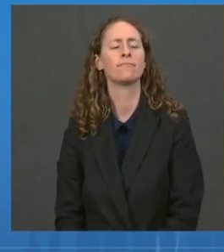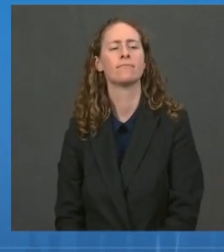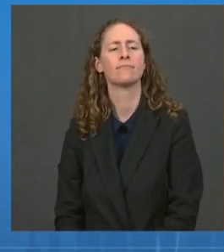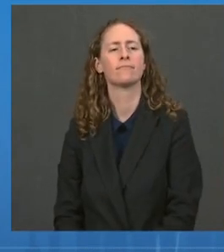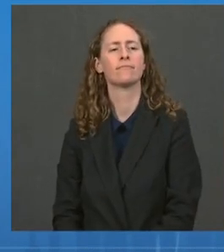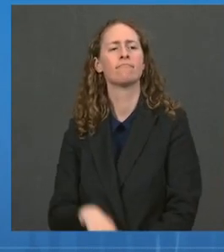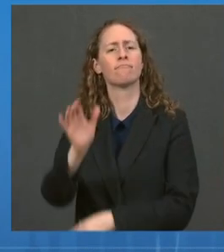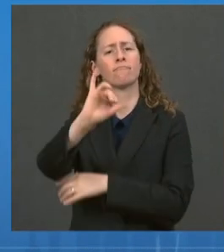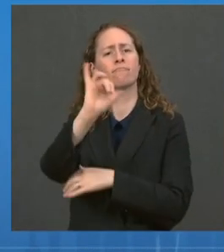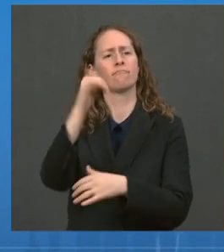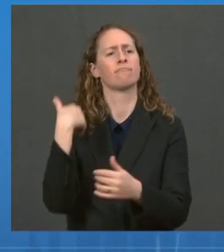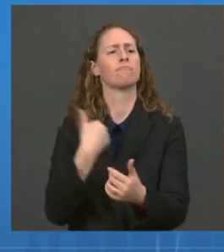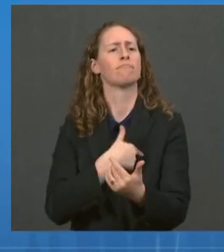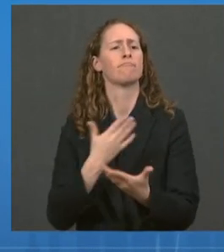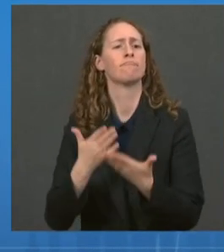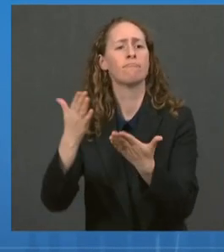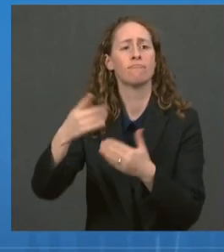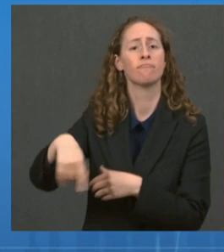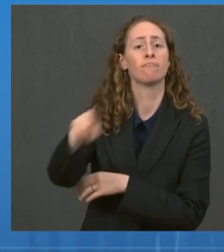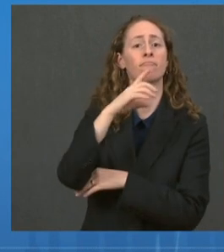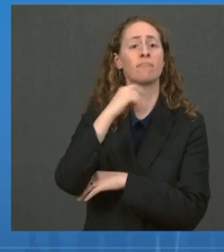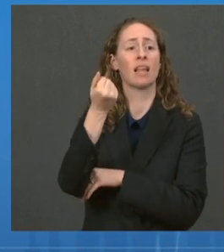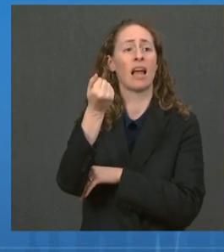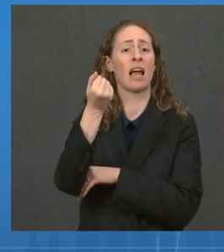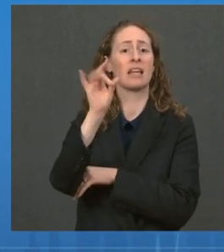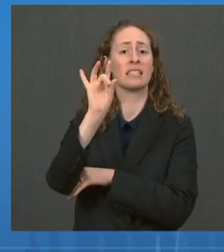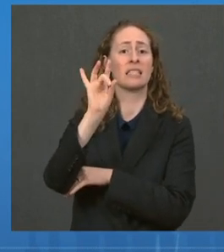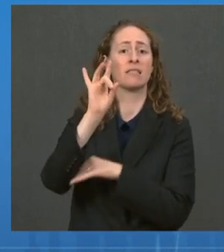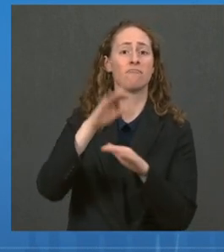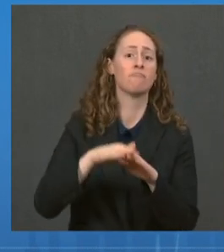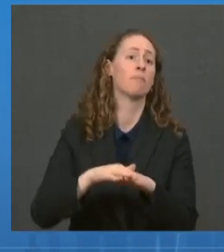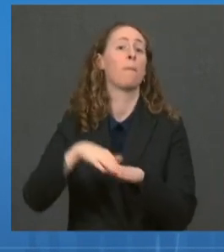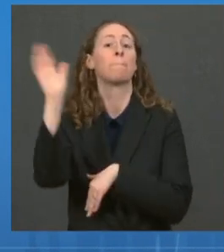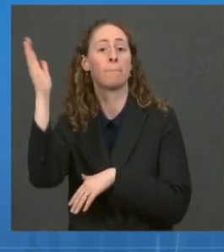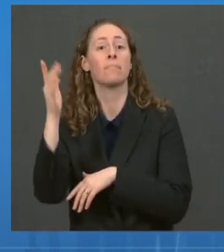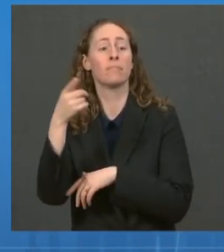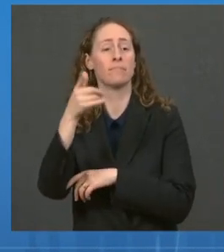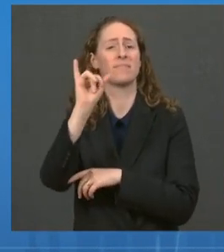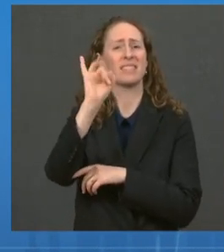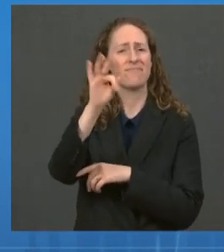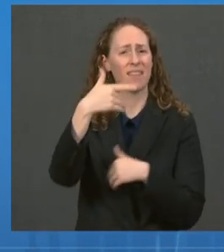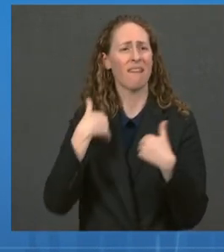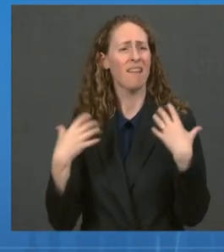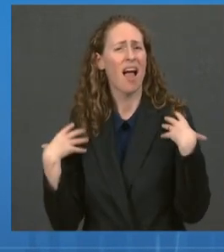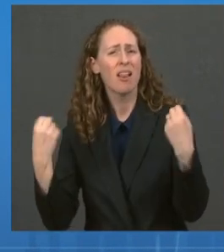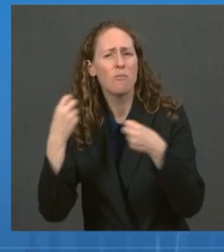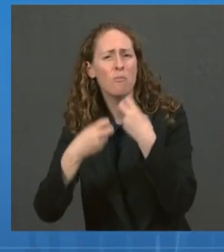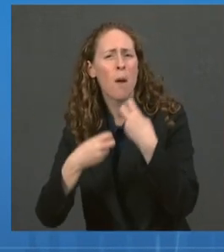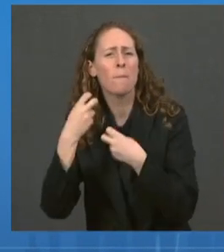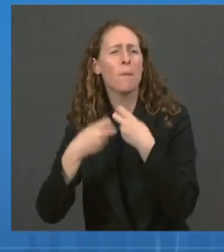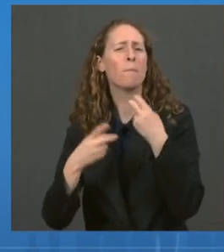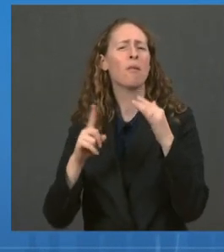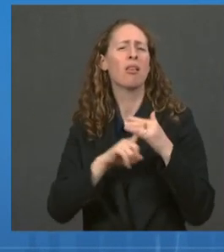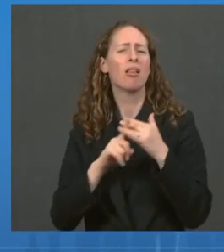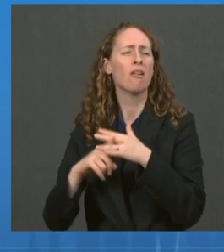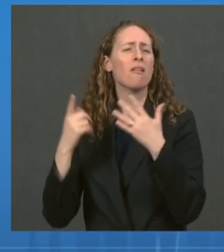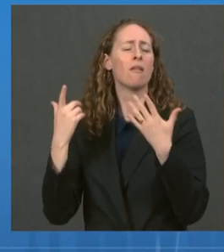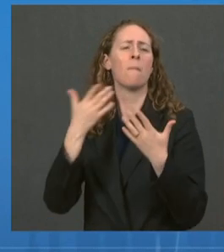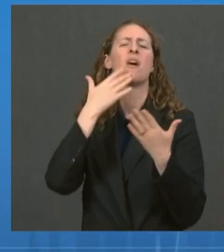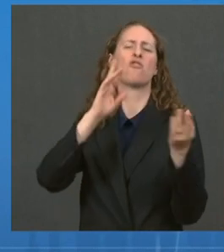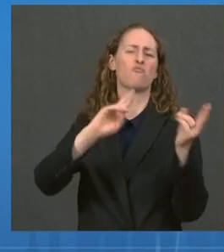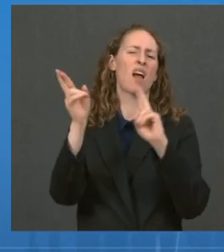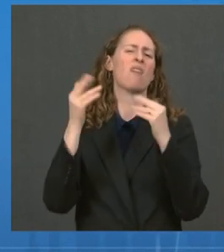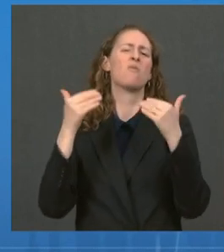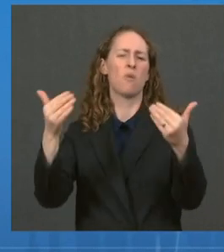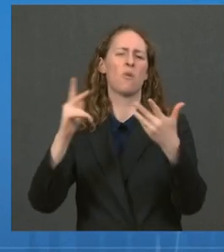allow 18 to 49-year-olds with underlying medical conditions to receive a Pfizer booster shot. These recommendations